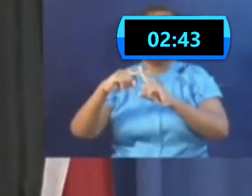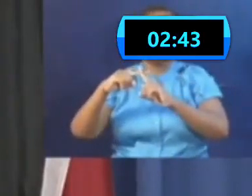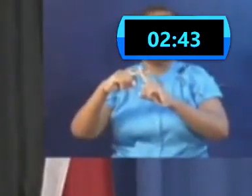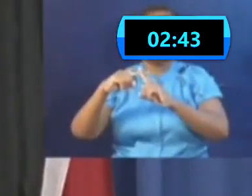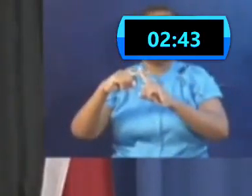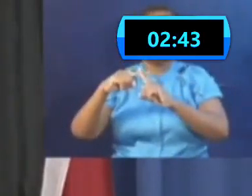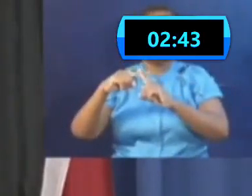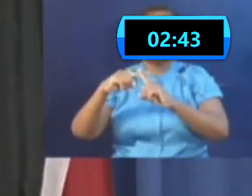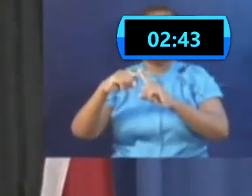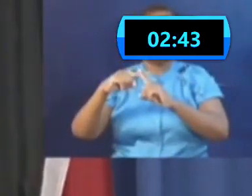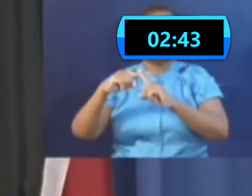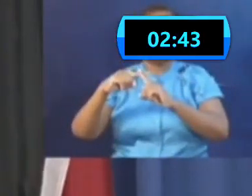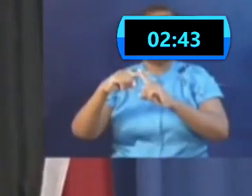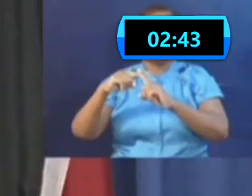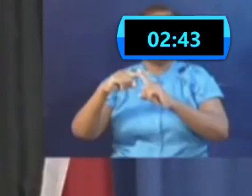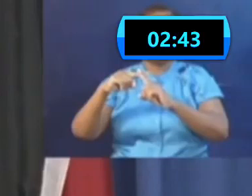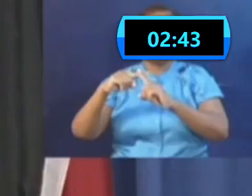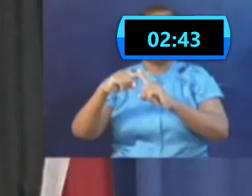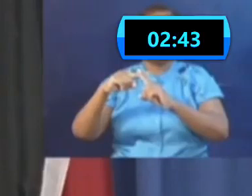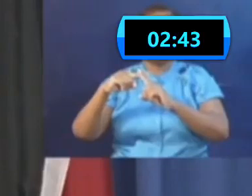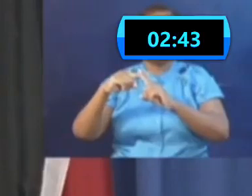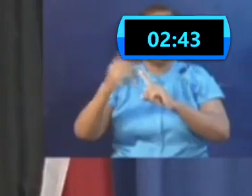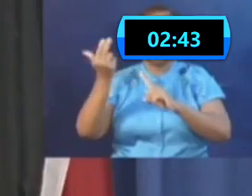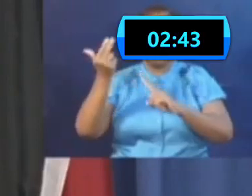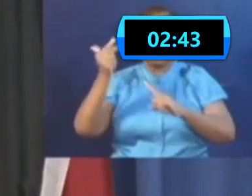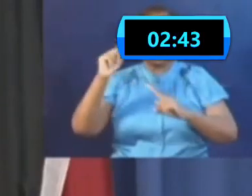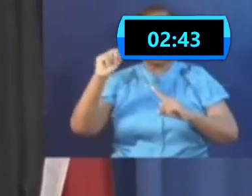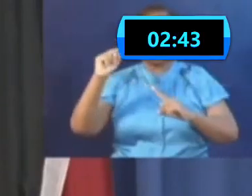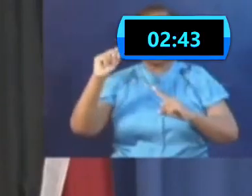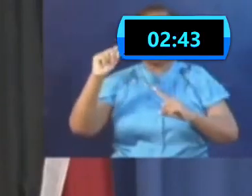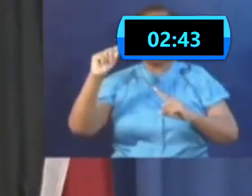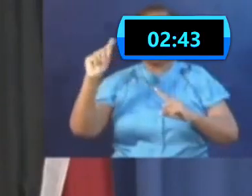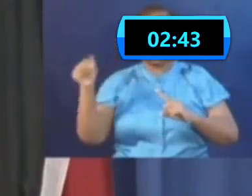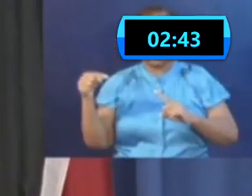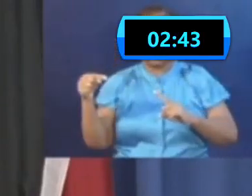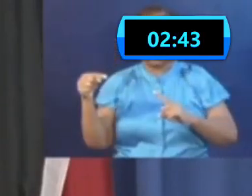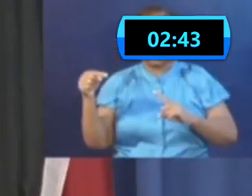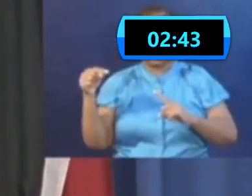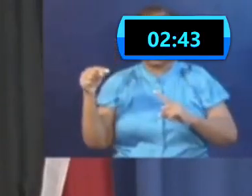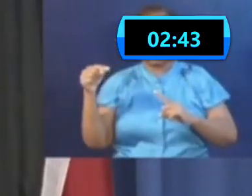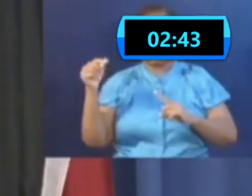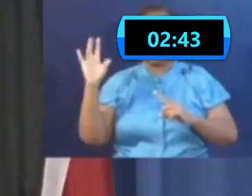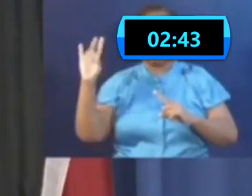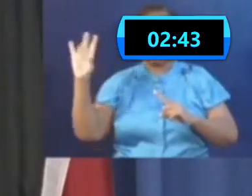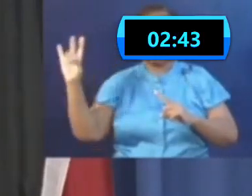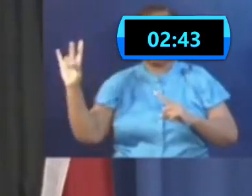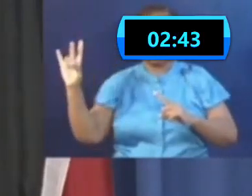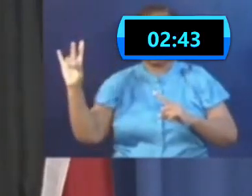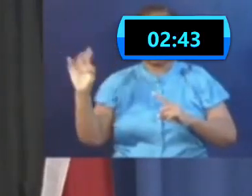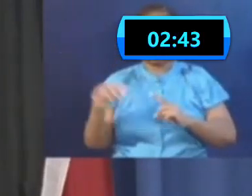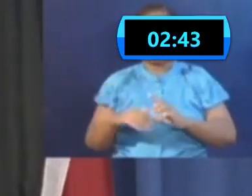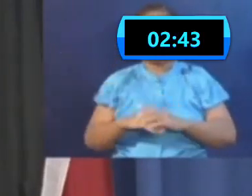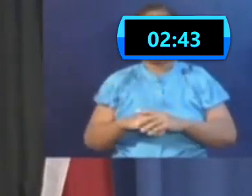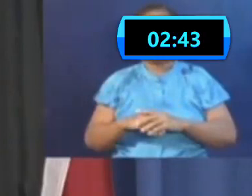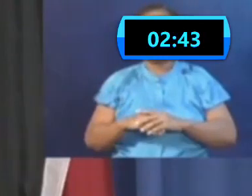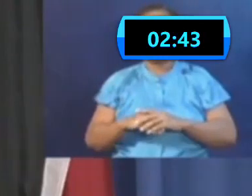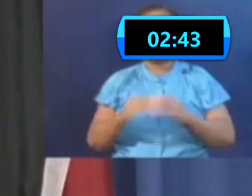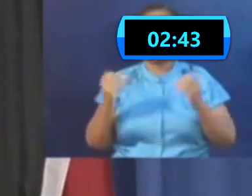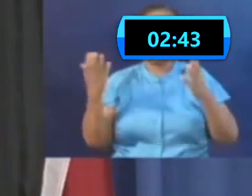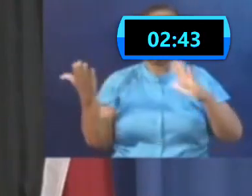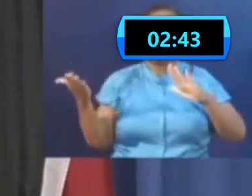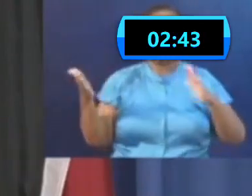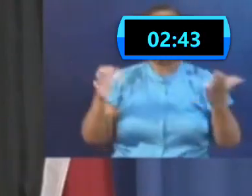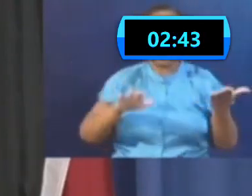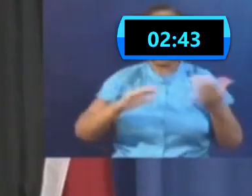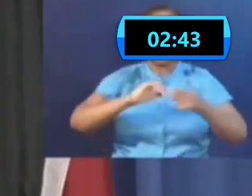1,577. Total number of active cases are now at 894. Number of deaths due to COVID-19.